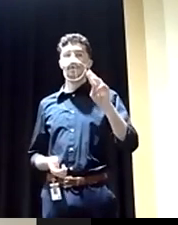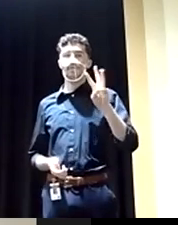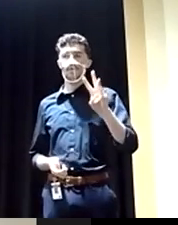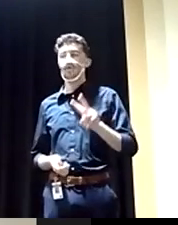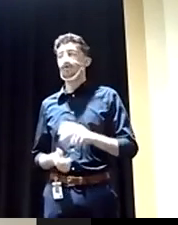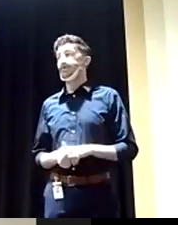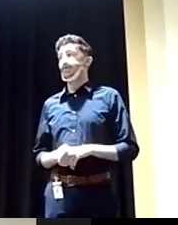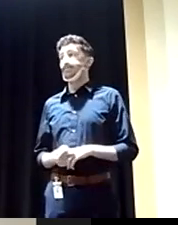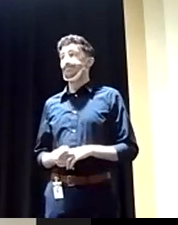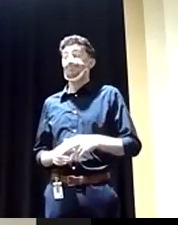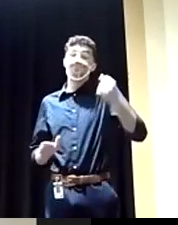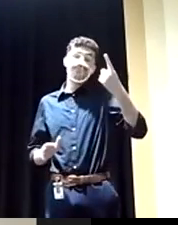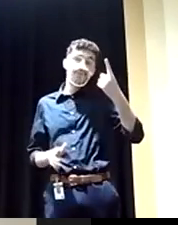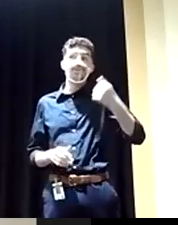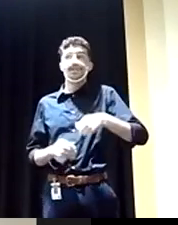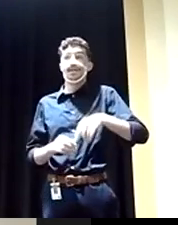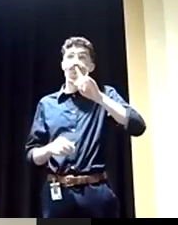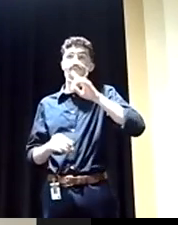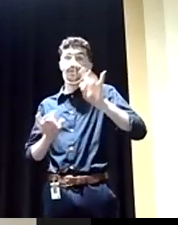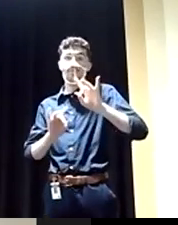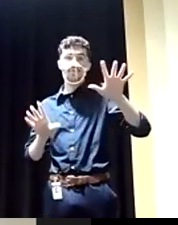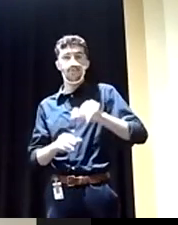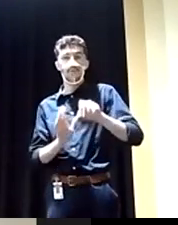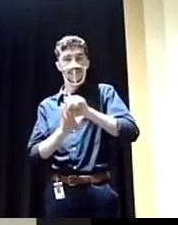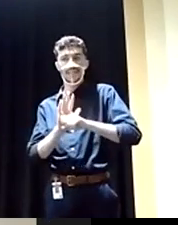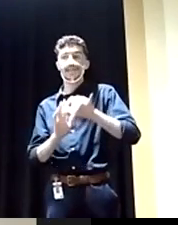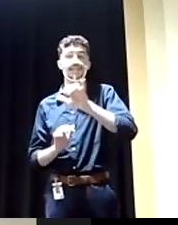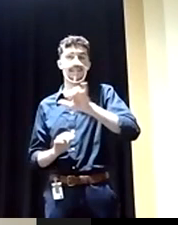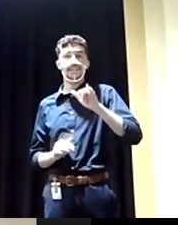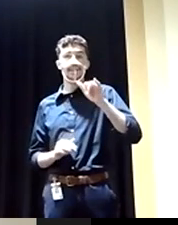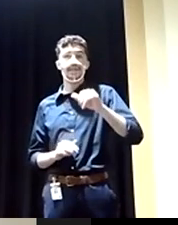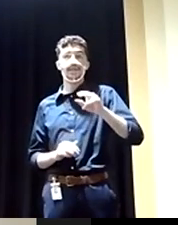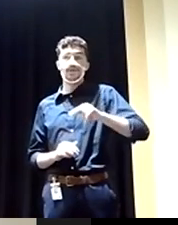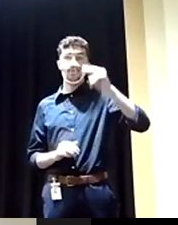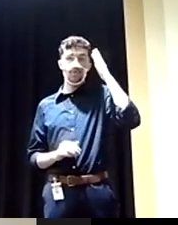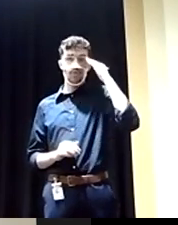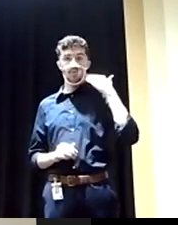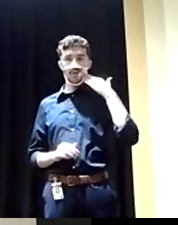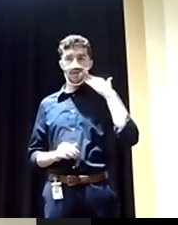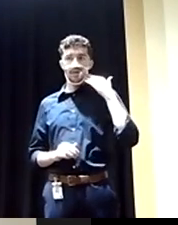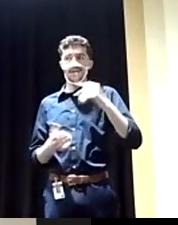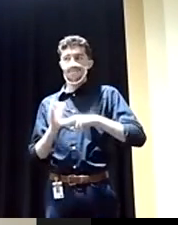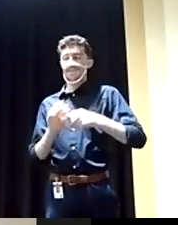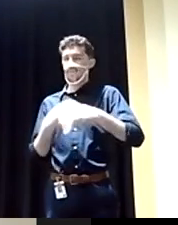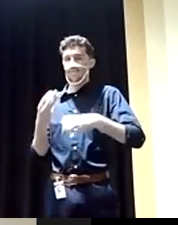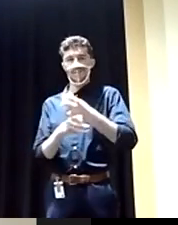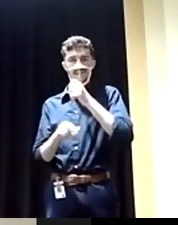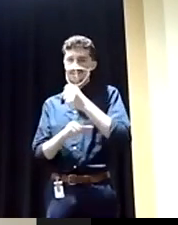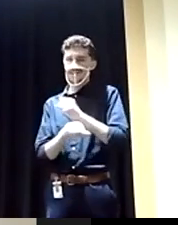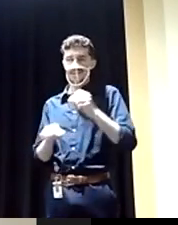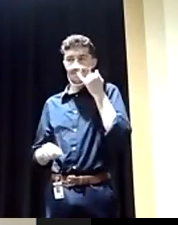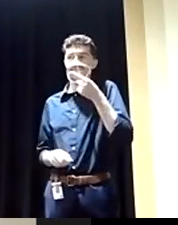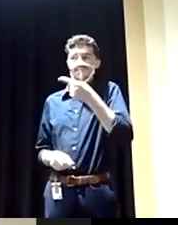is rogue states like North Korea, Iran, make the world a less safe place, especially if they secure